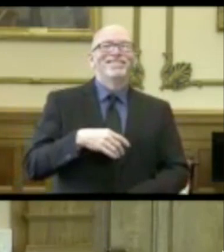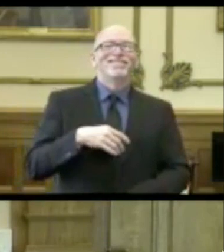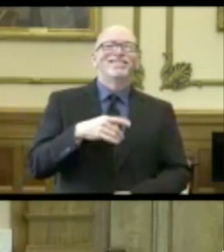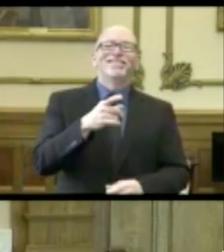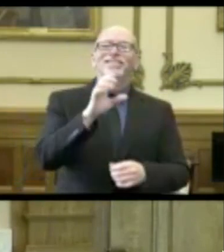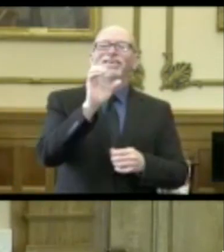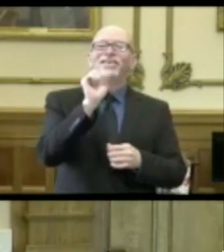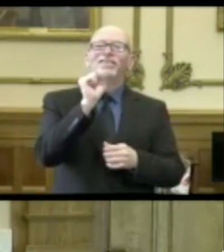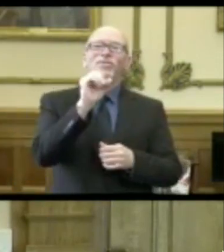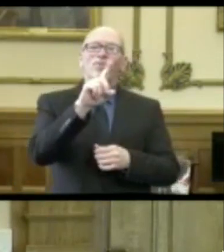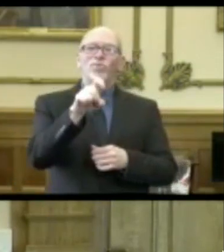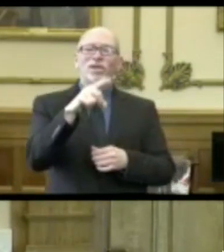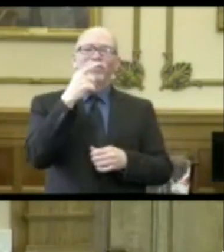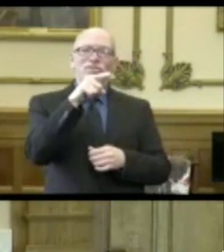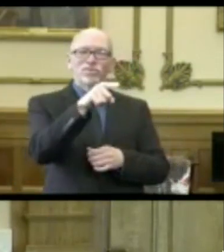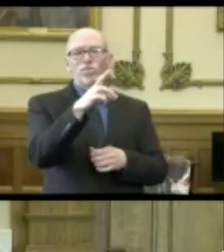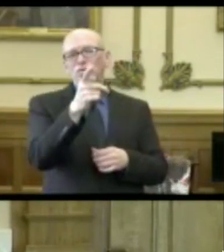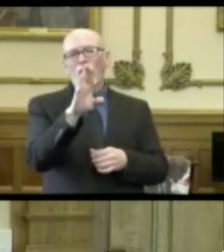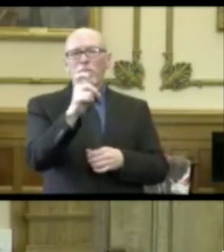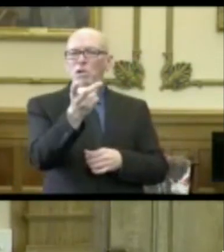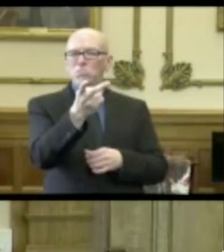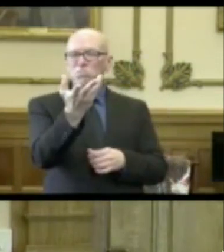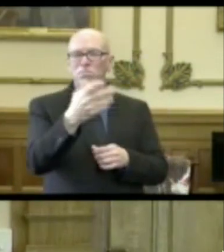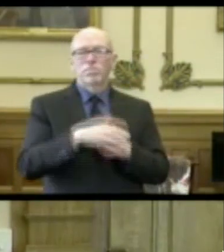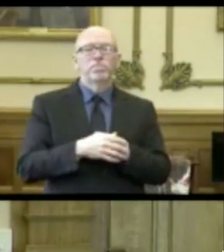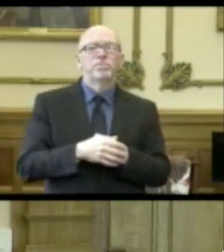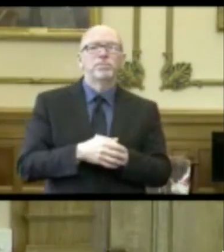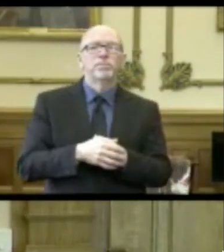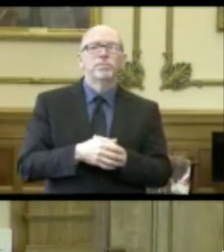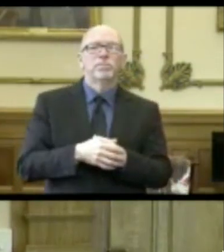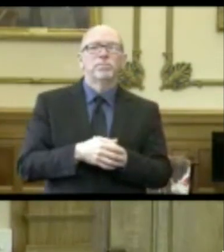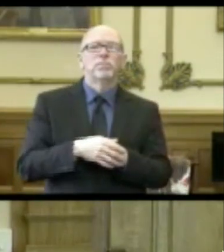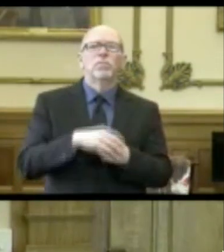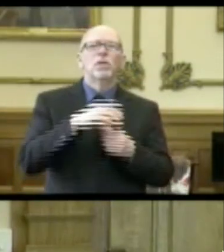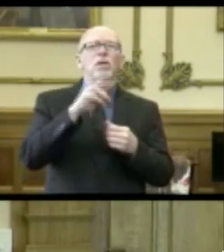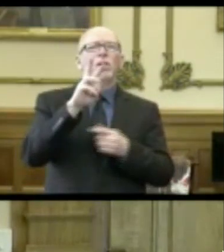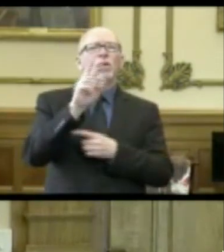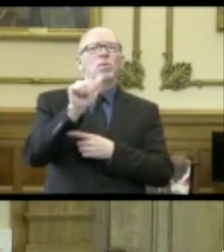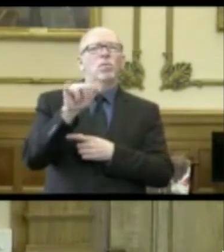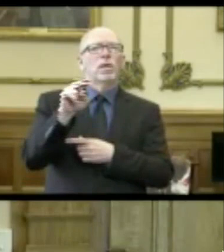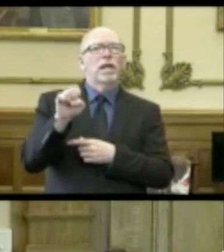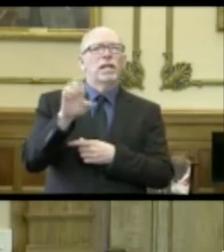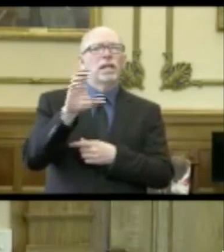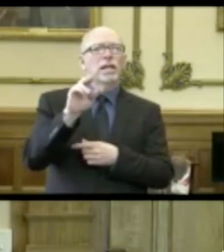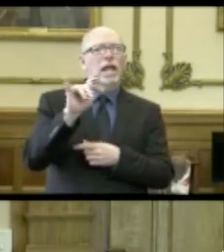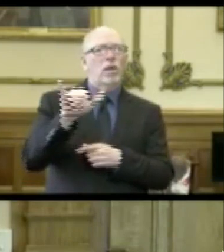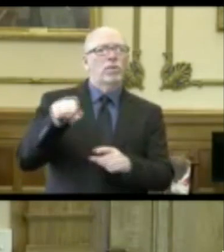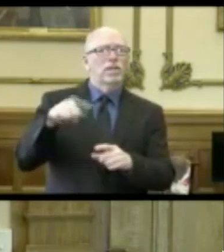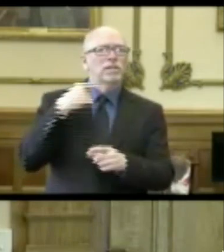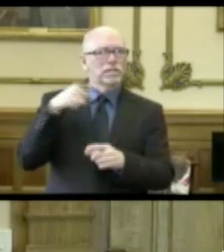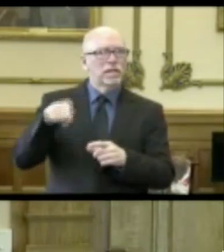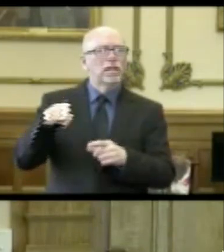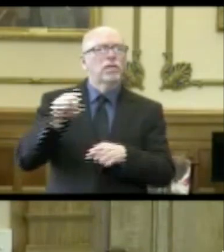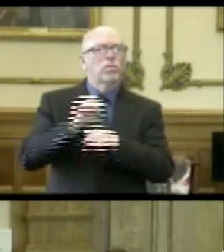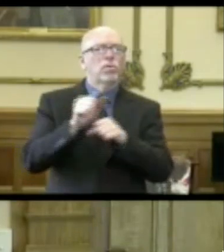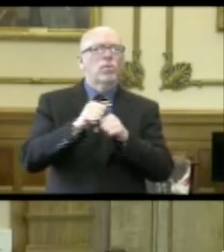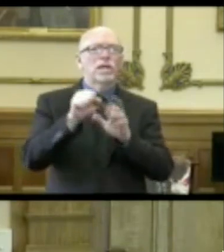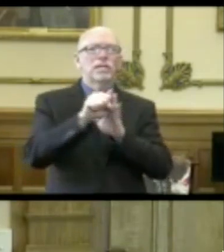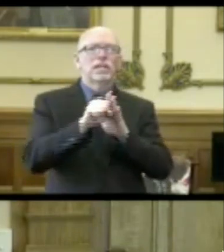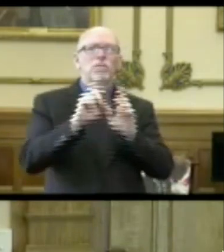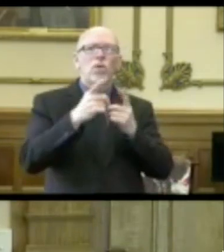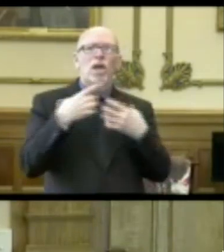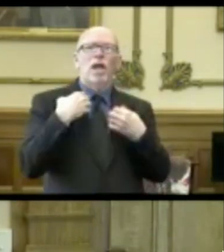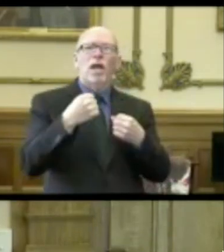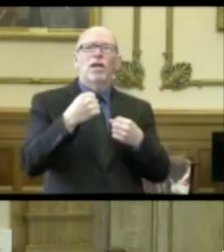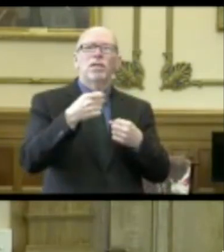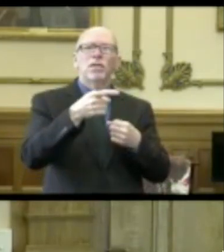So this is a question for you or for Dr. Box possibly. Wayne County is saying that they have been ordered by the State Department of Health's Food